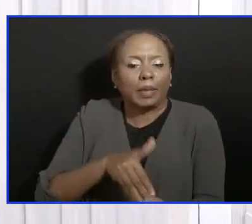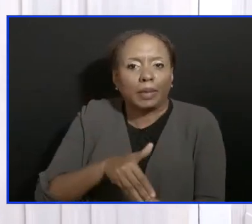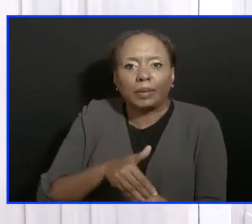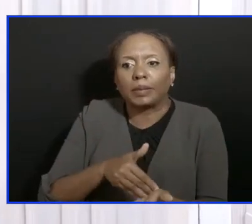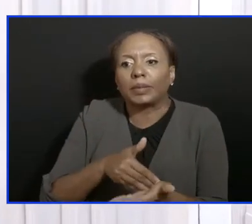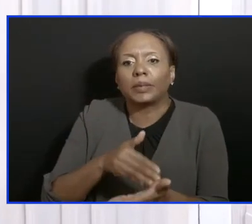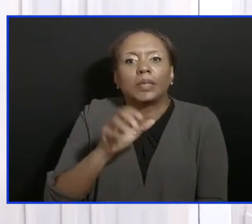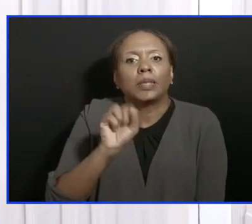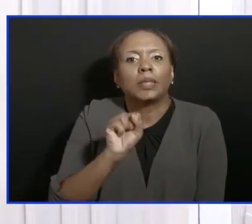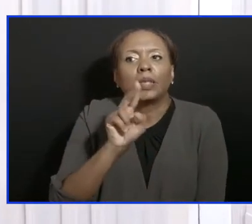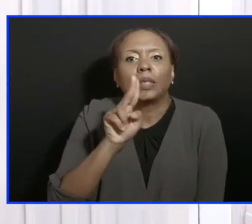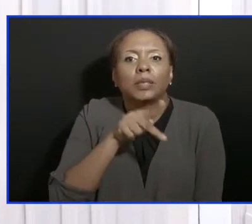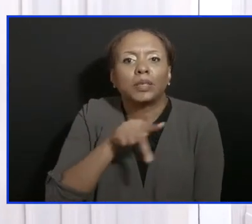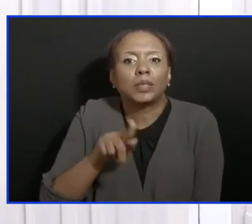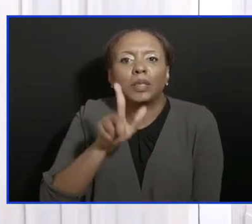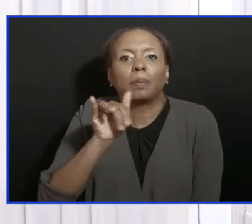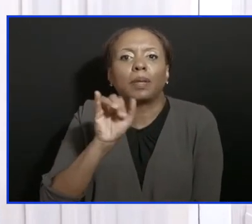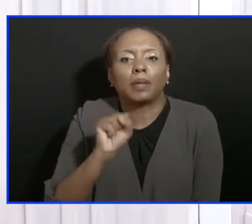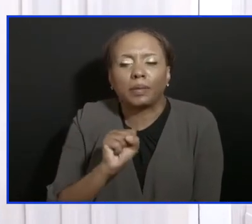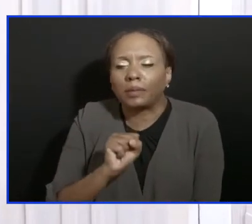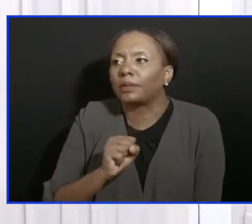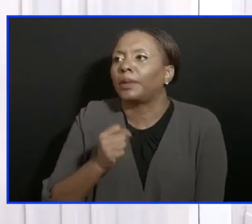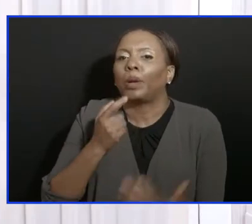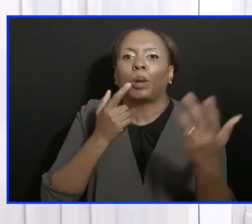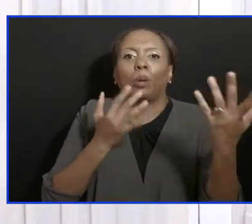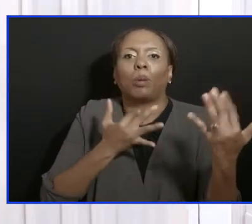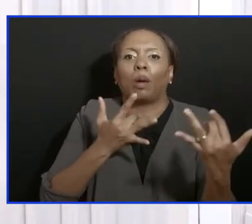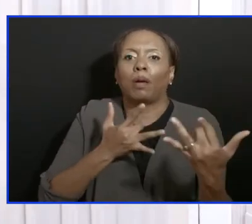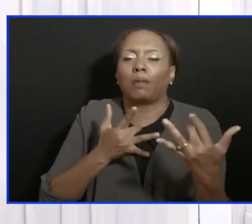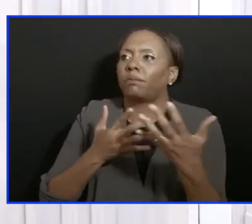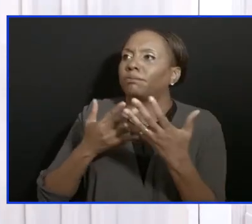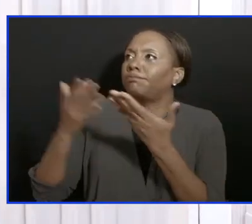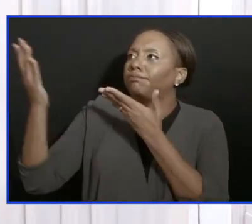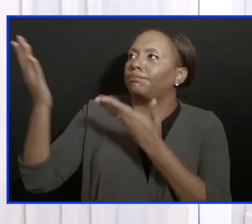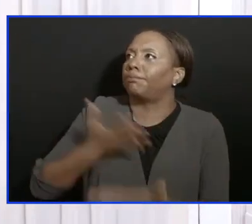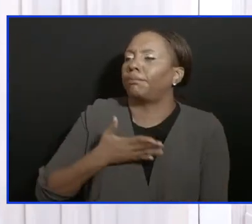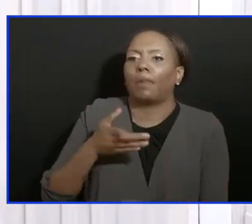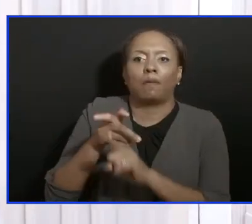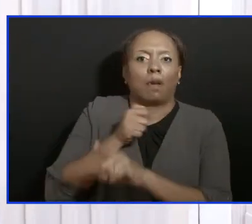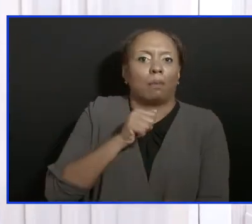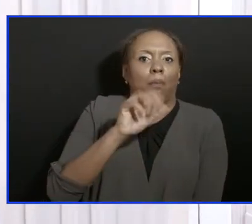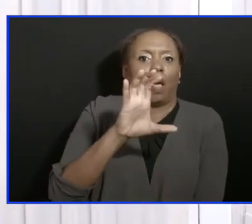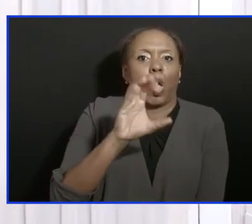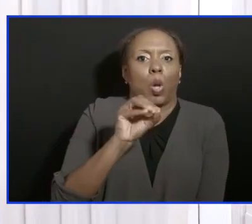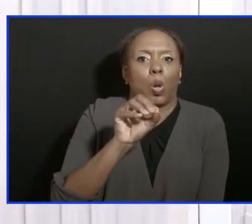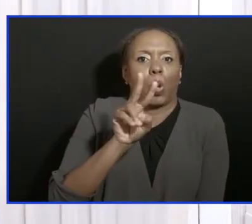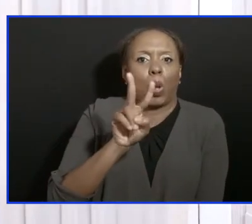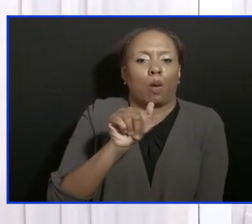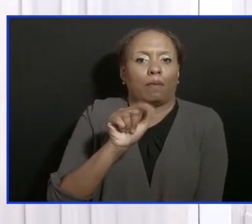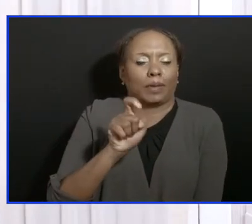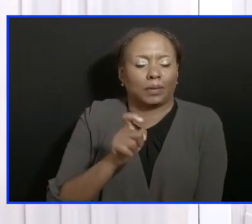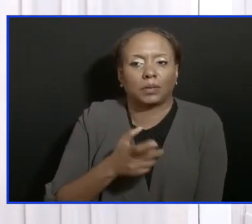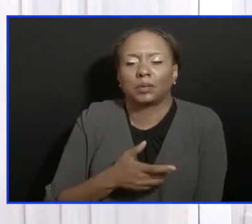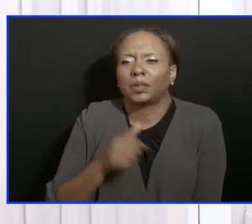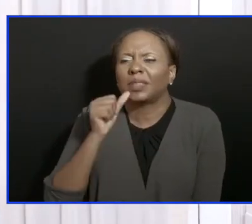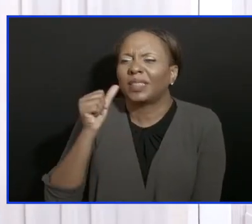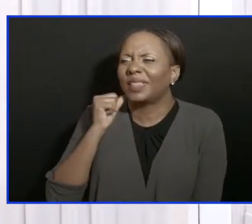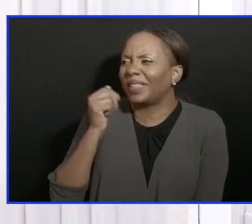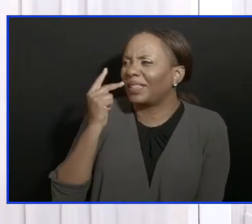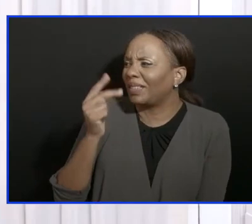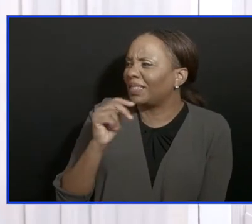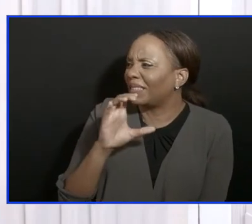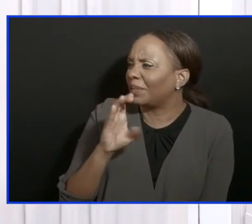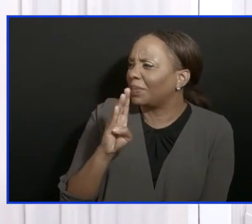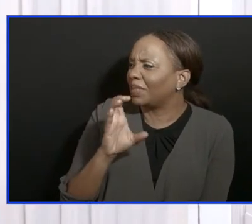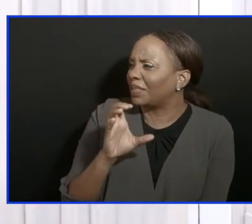COVAX. We're still looking at the additional boosters that we need from others. We saw yesterday with CDC that